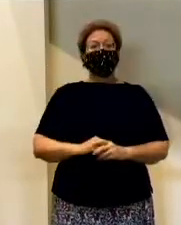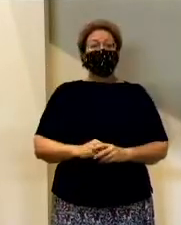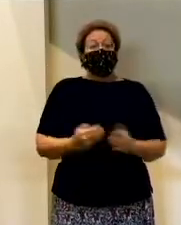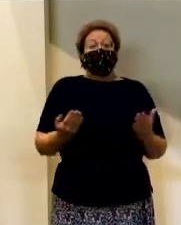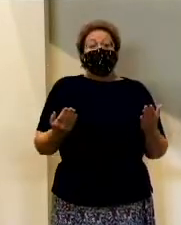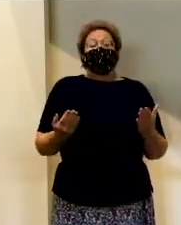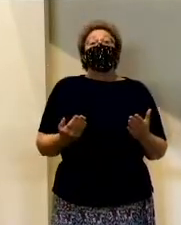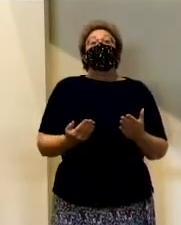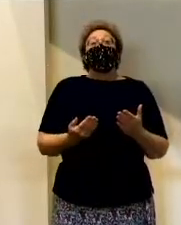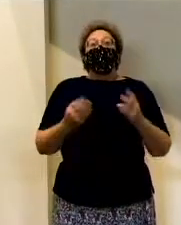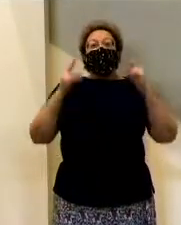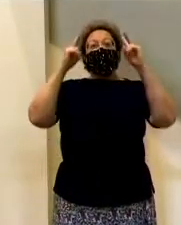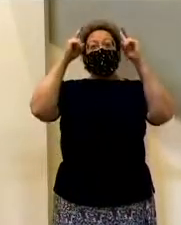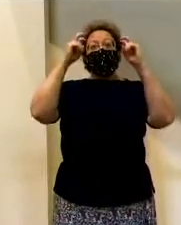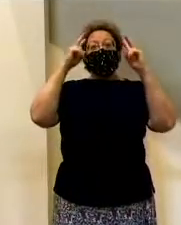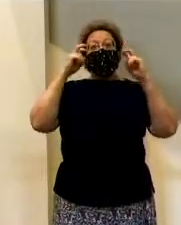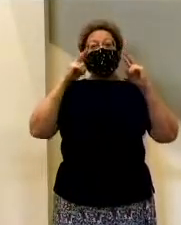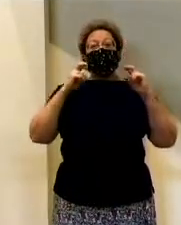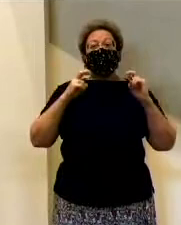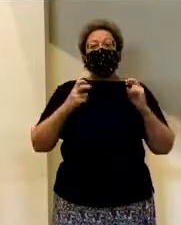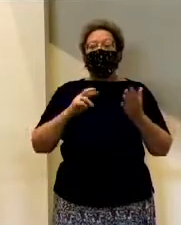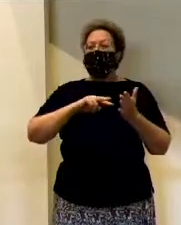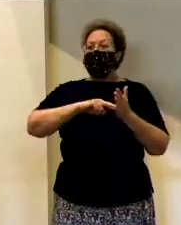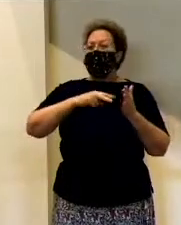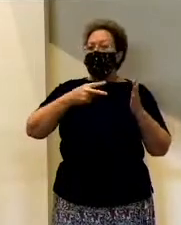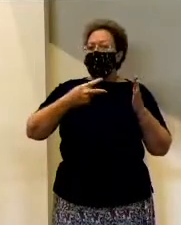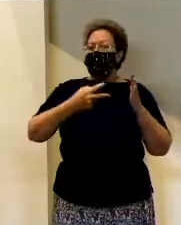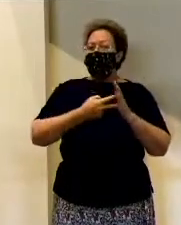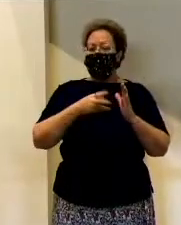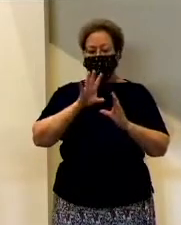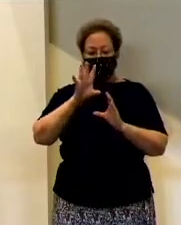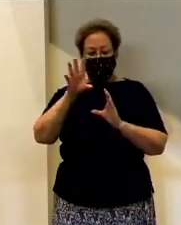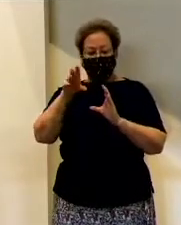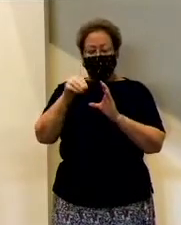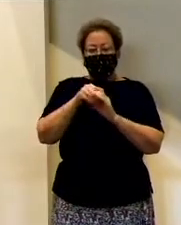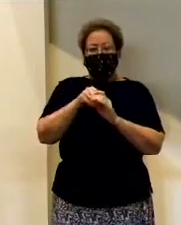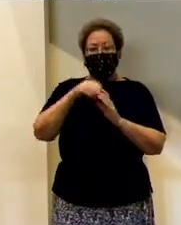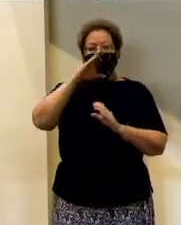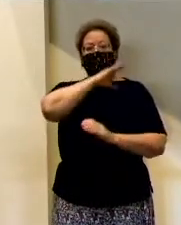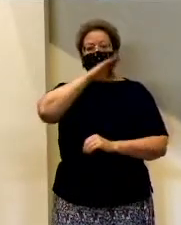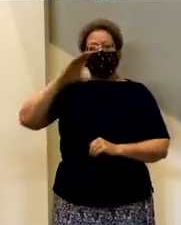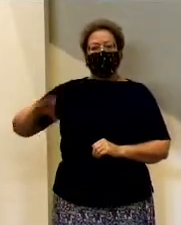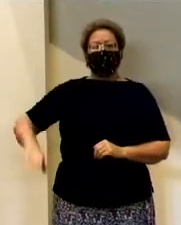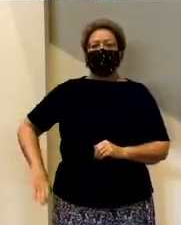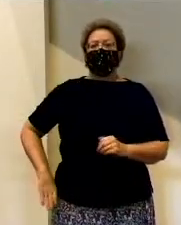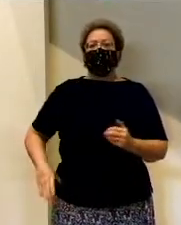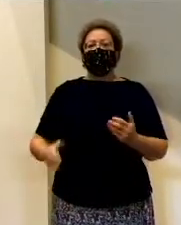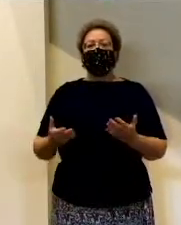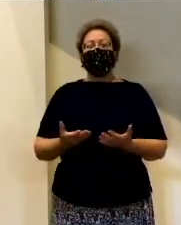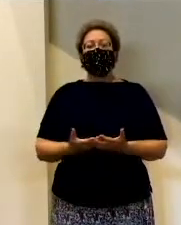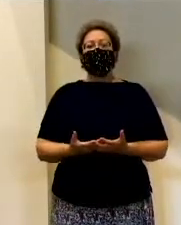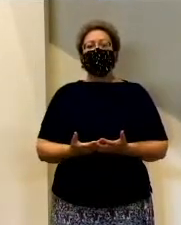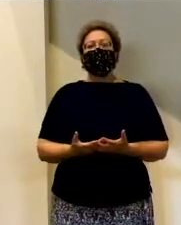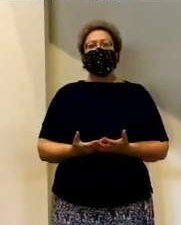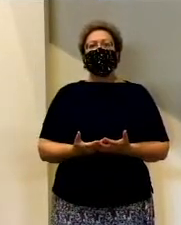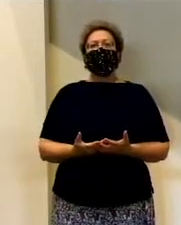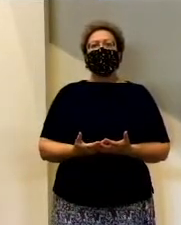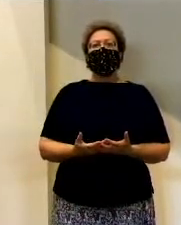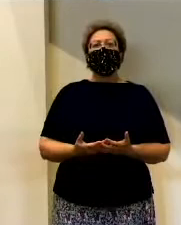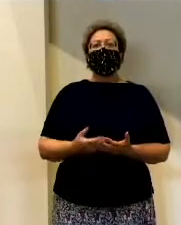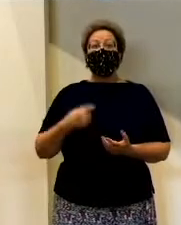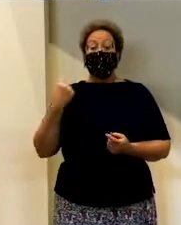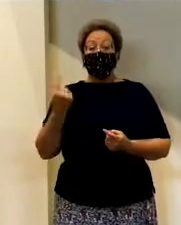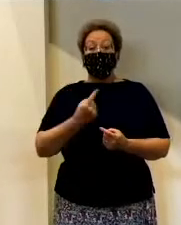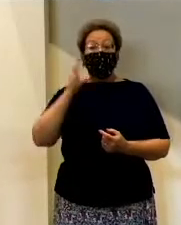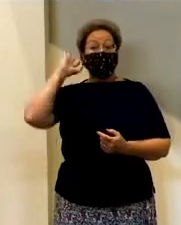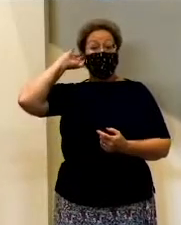well. So let's go back now to what it says about the Holy Spirit including us in Christ's saving work. Notice it says, When you